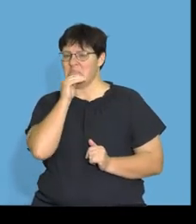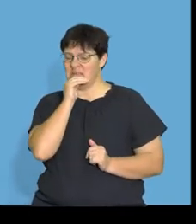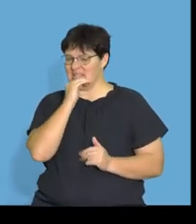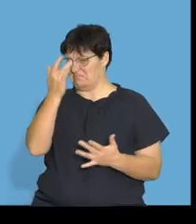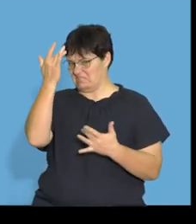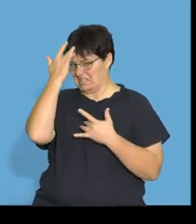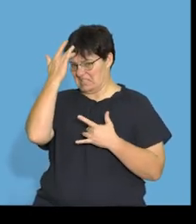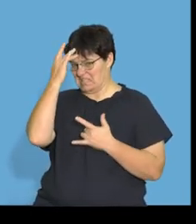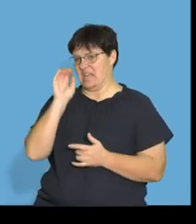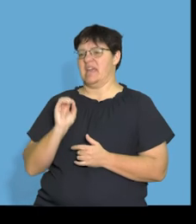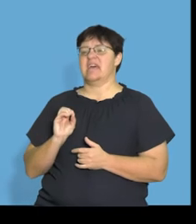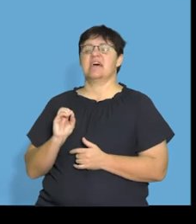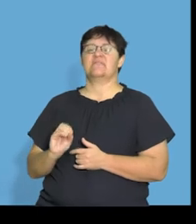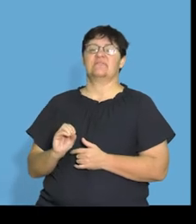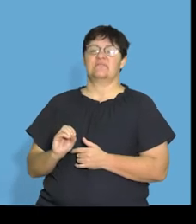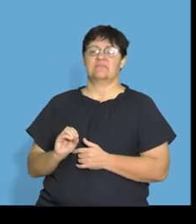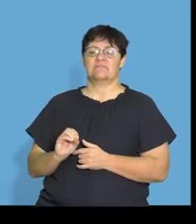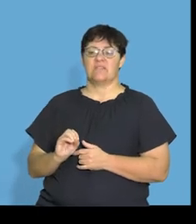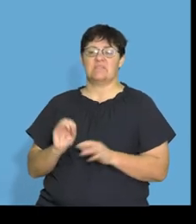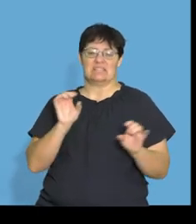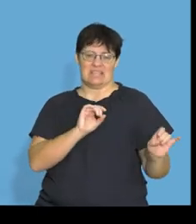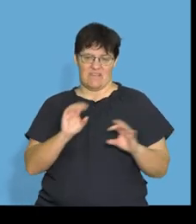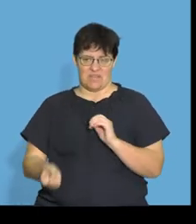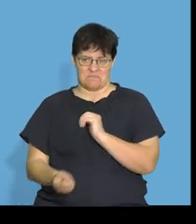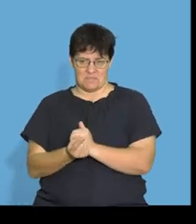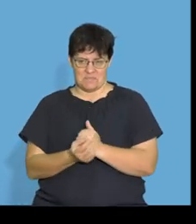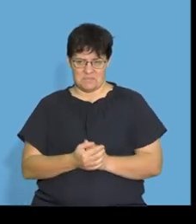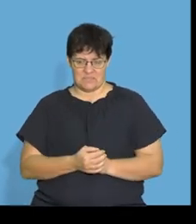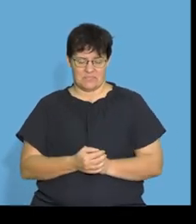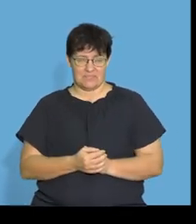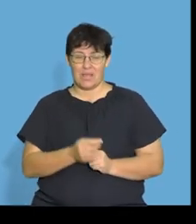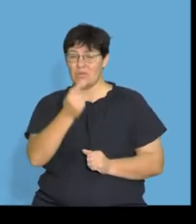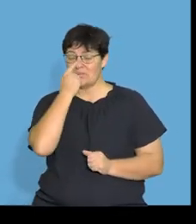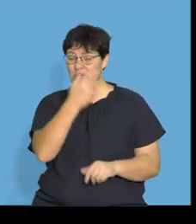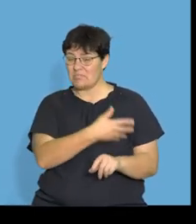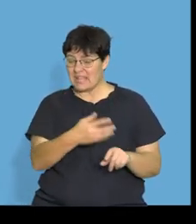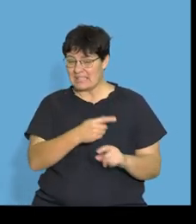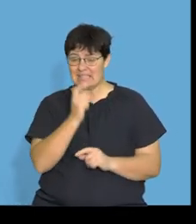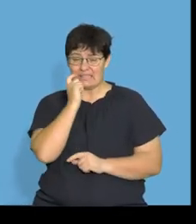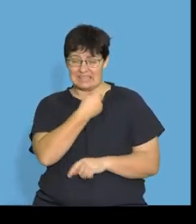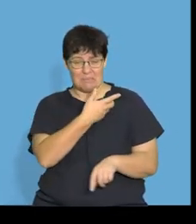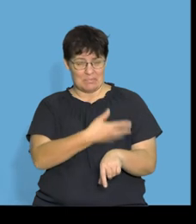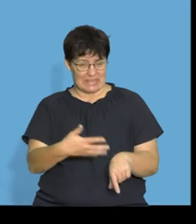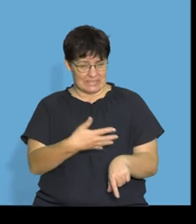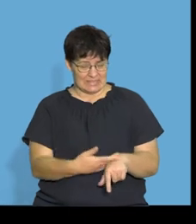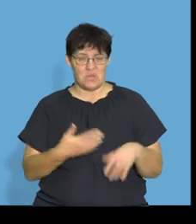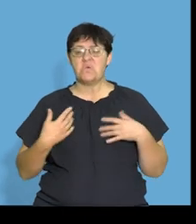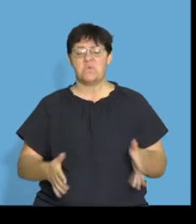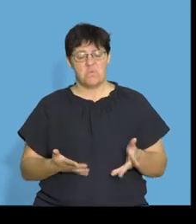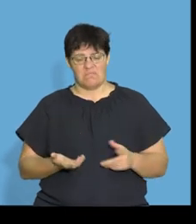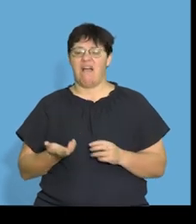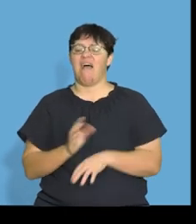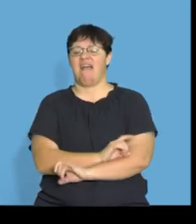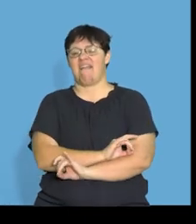disease that the boy is suffering from. Guys, the nose bleed and the bleeding gums are a big giveaway